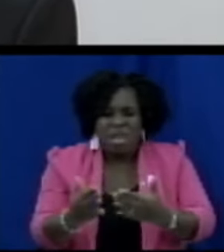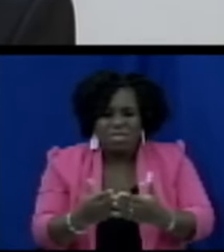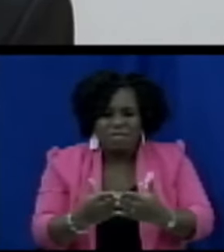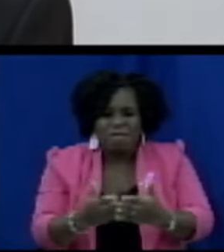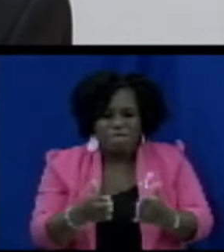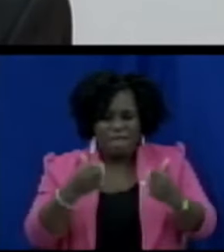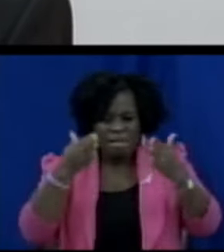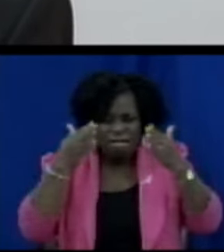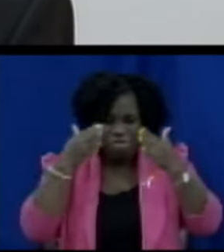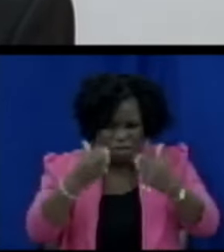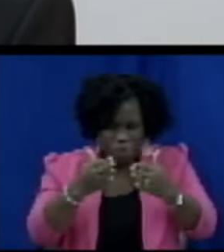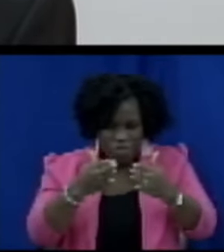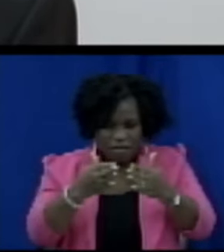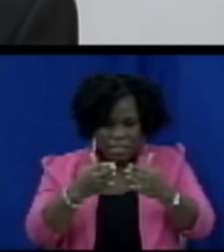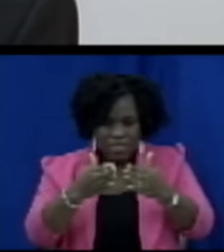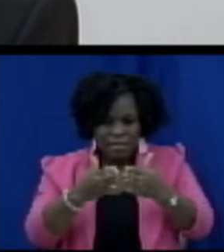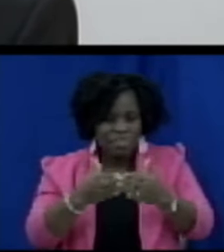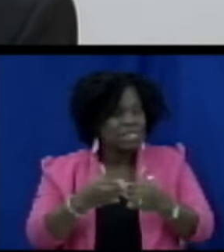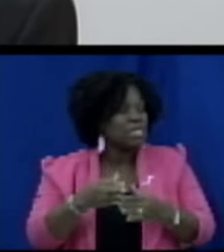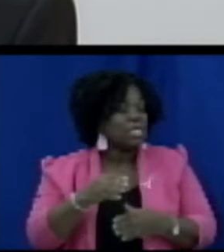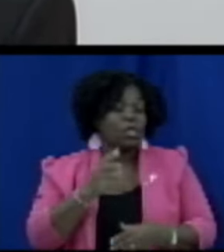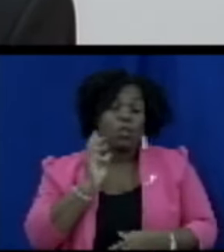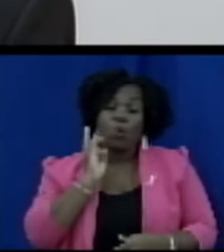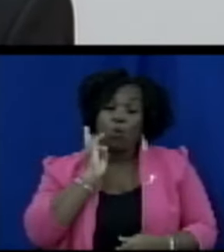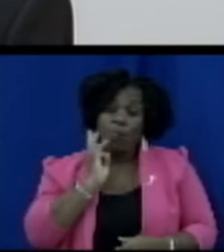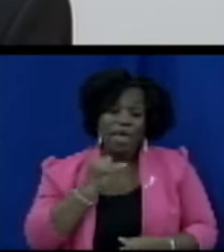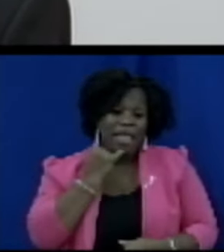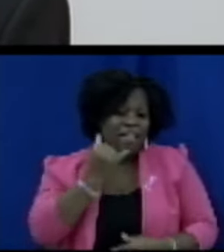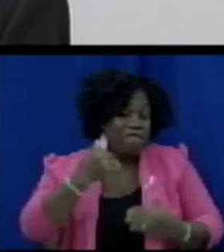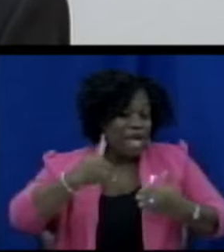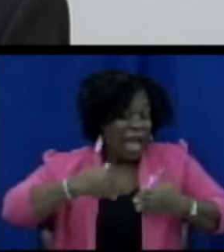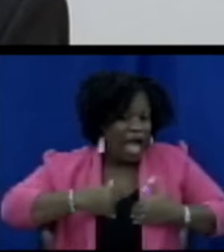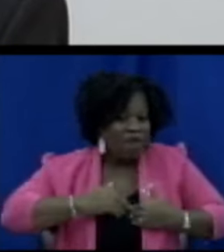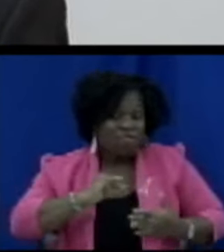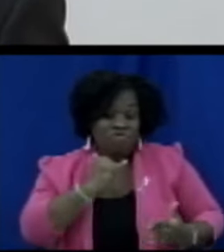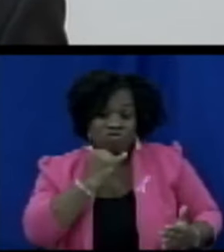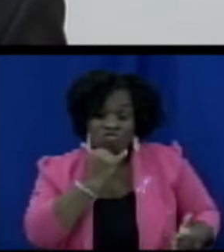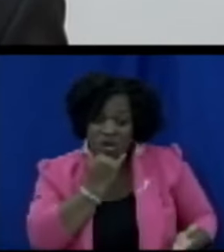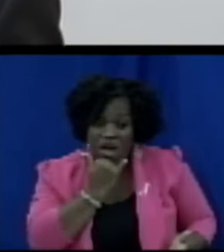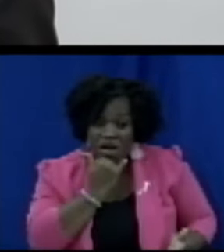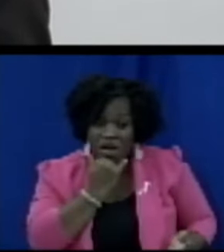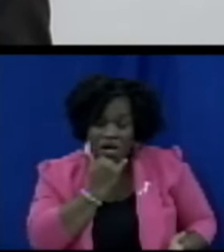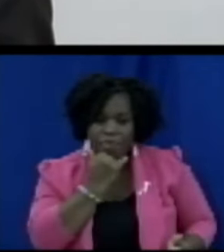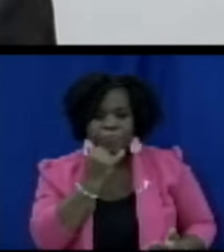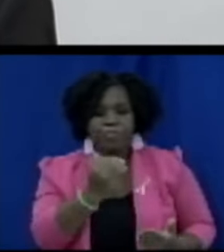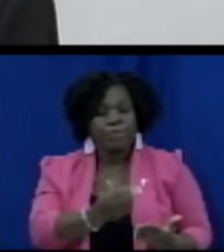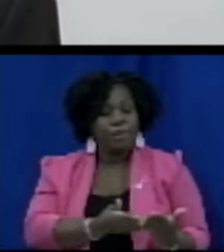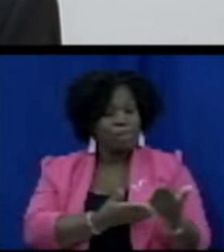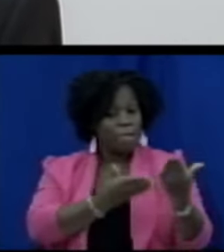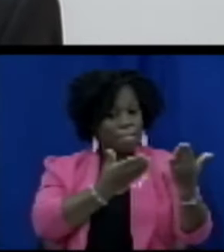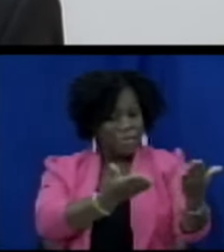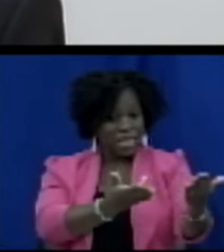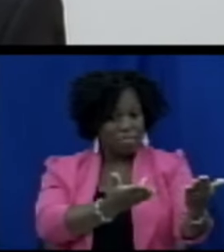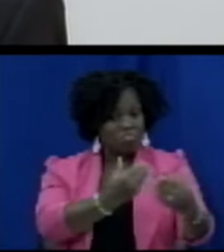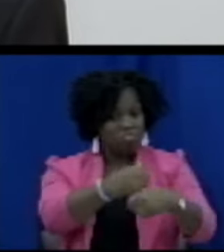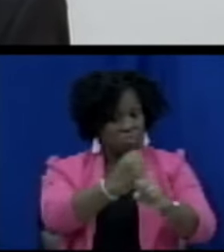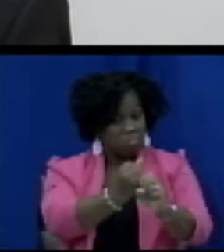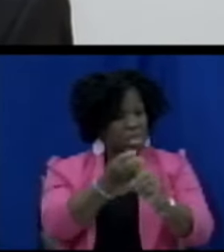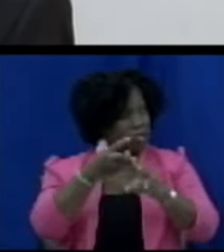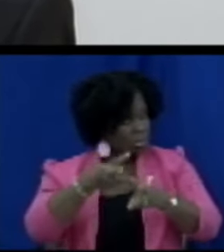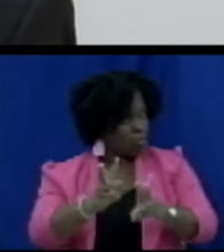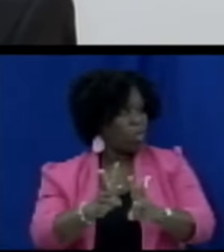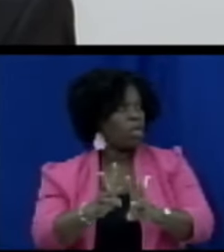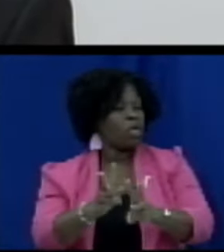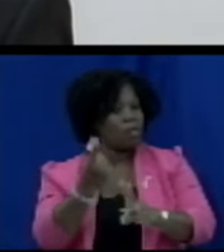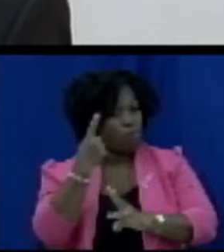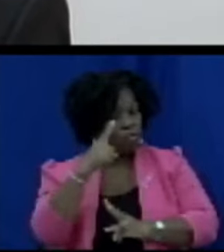there are violations the bill also has given us provision for